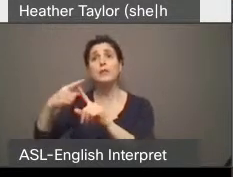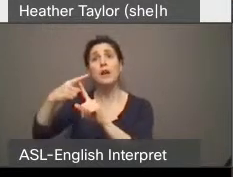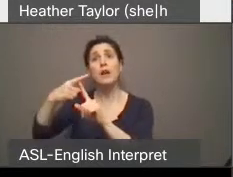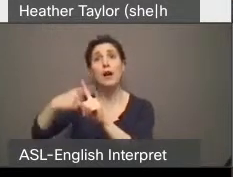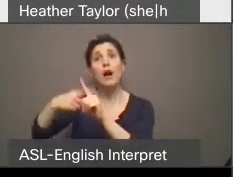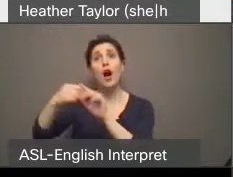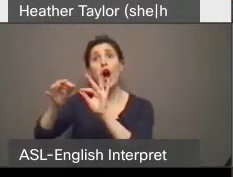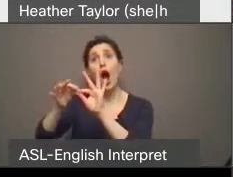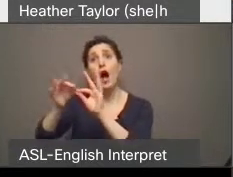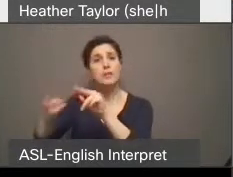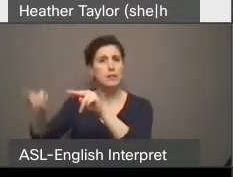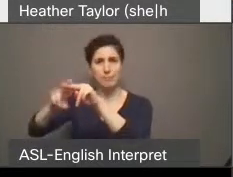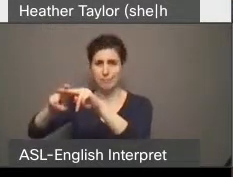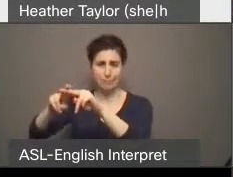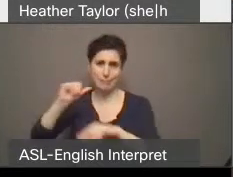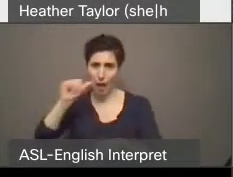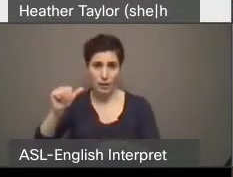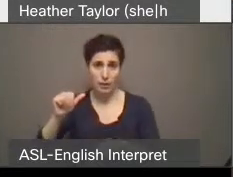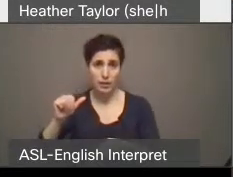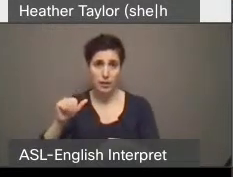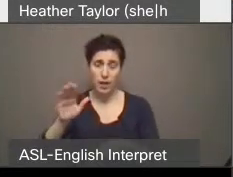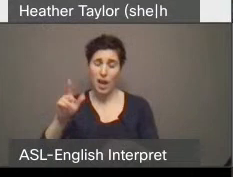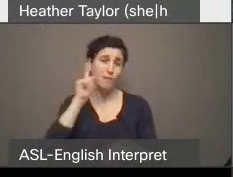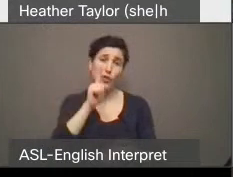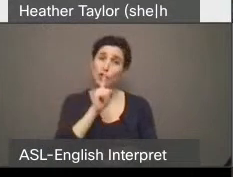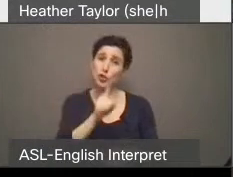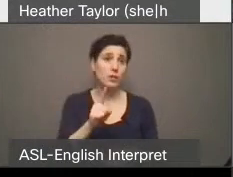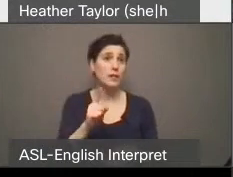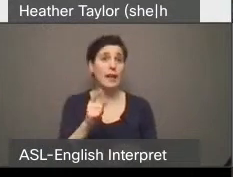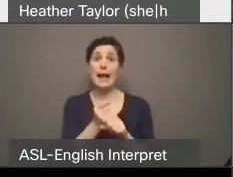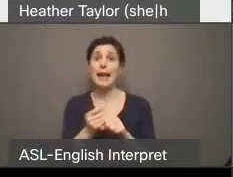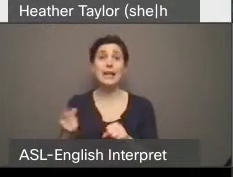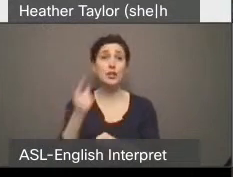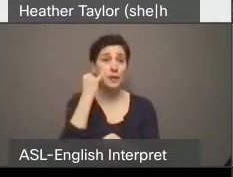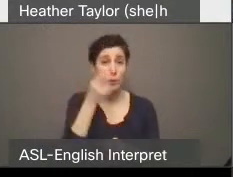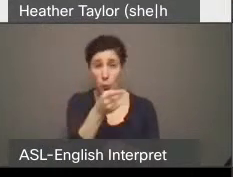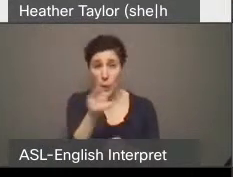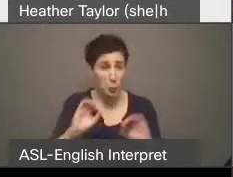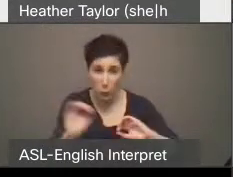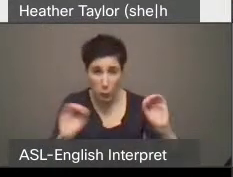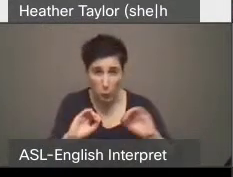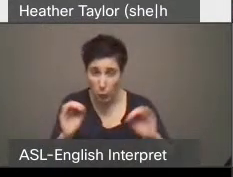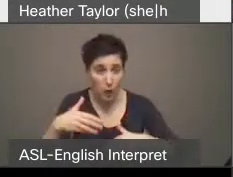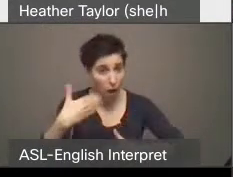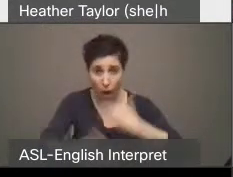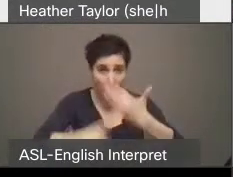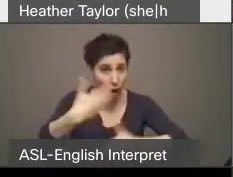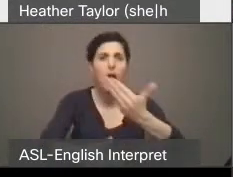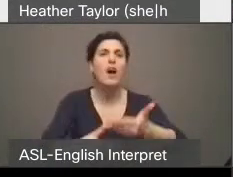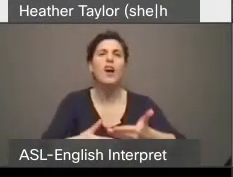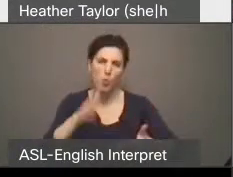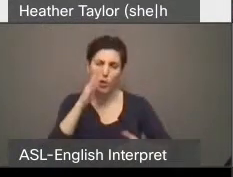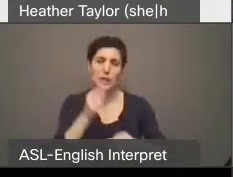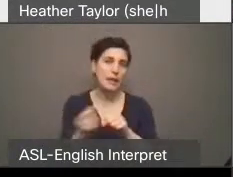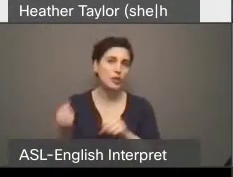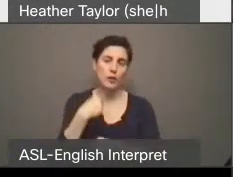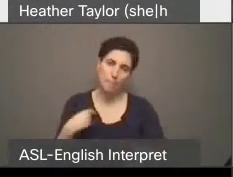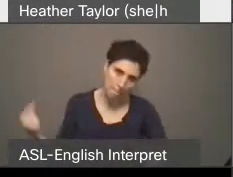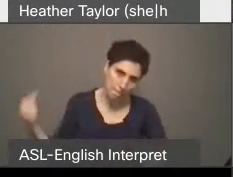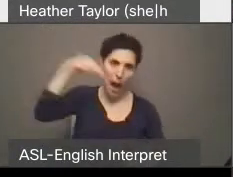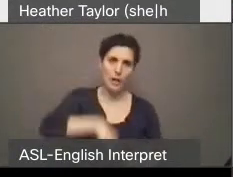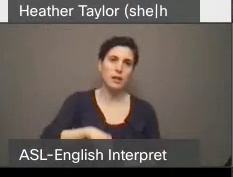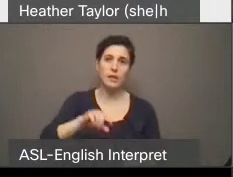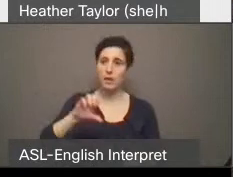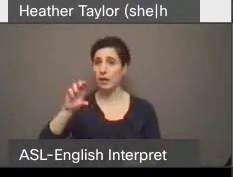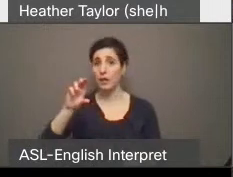talking to you about every one of the charities that you lost in the year after. And I guarantee you, councillors, every single day a charity will call your office